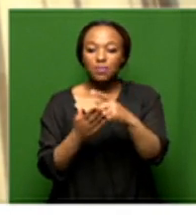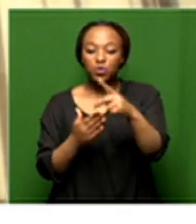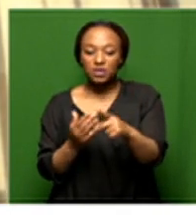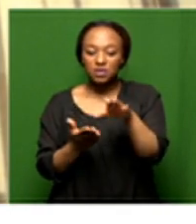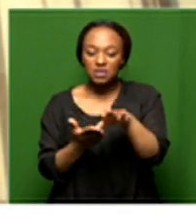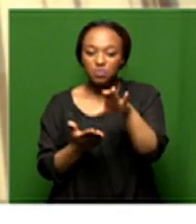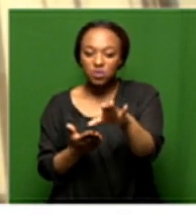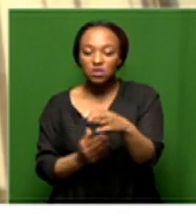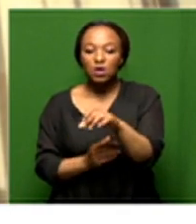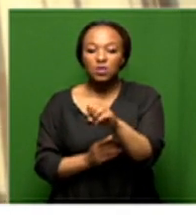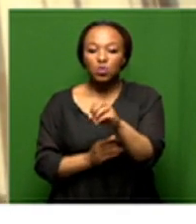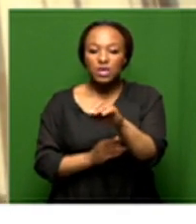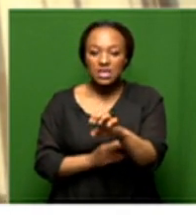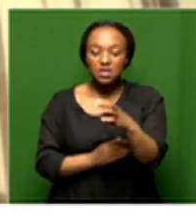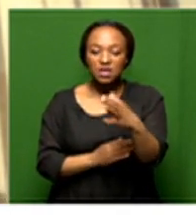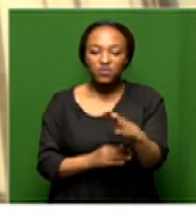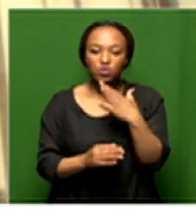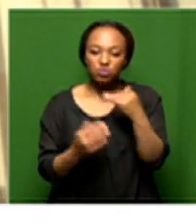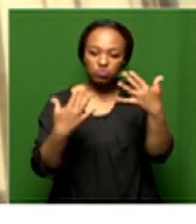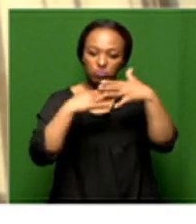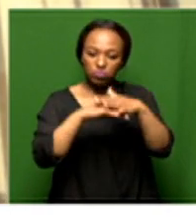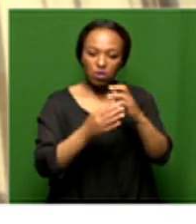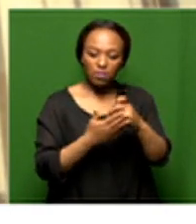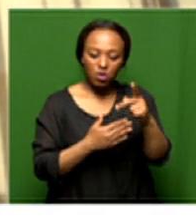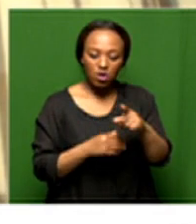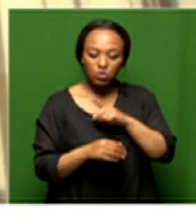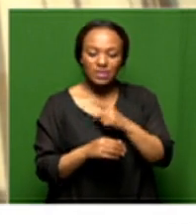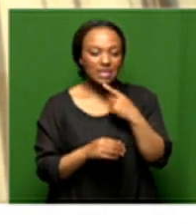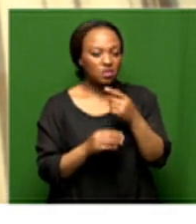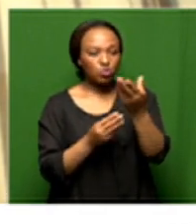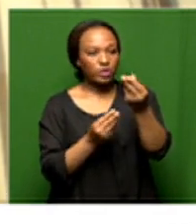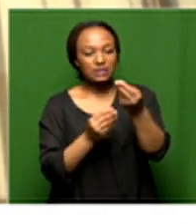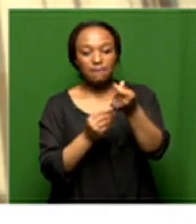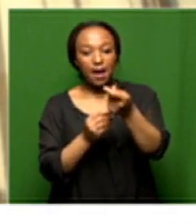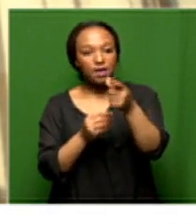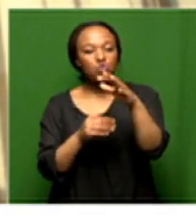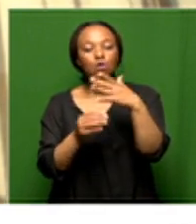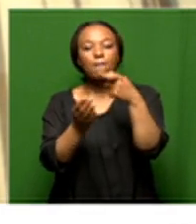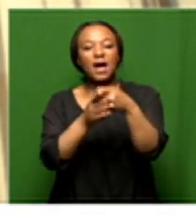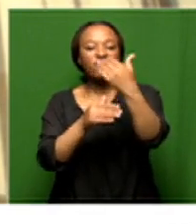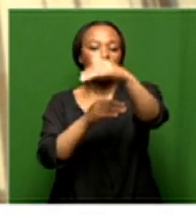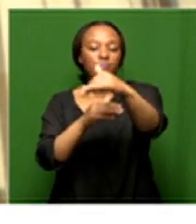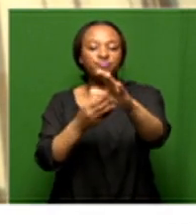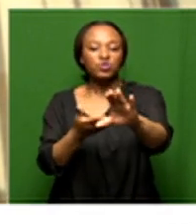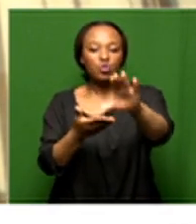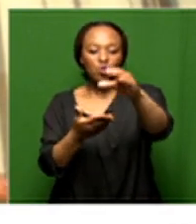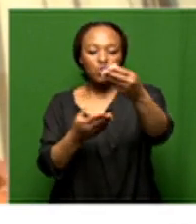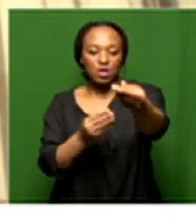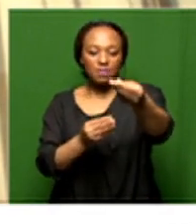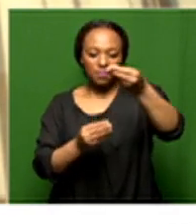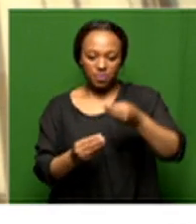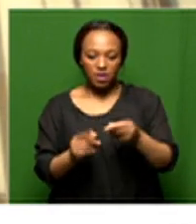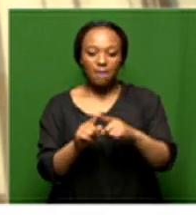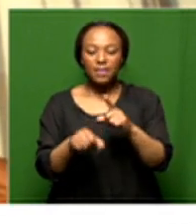our soes that will be rolling out this project to say you are not going to import you have to buy locally and over a period of time